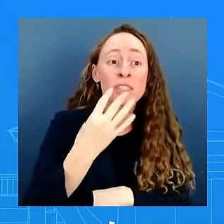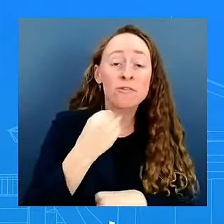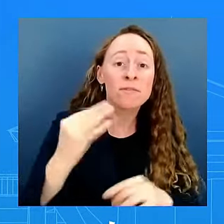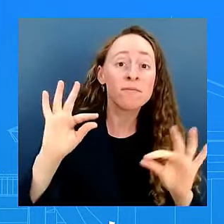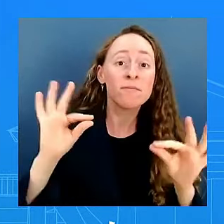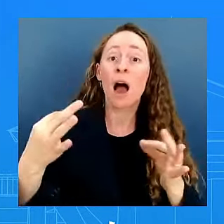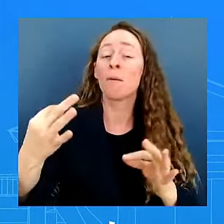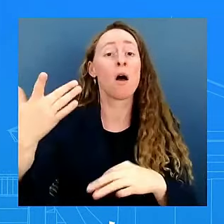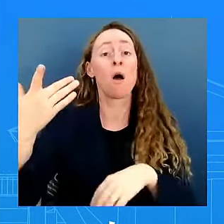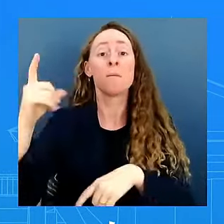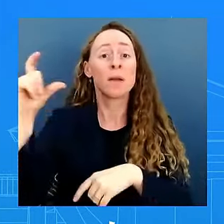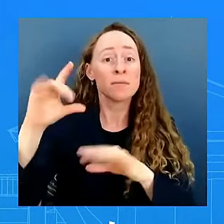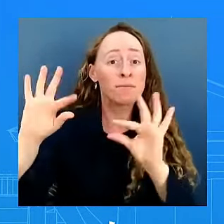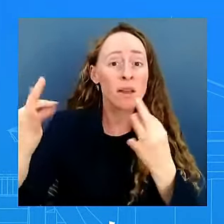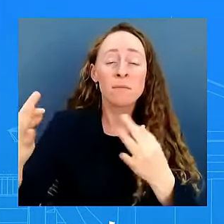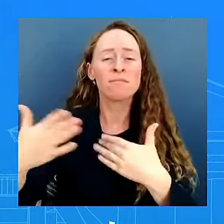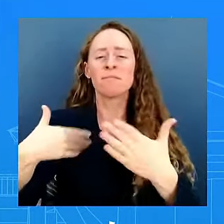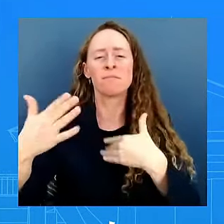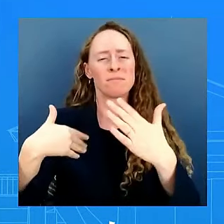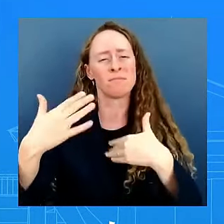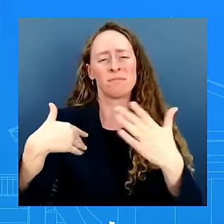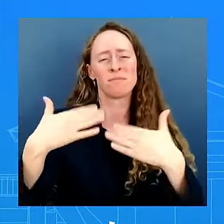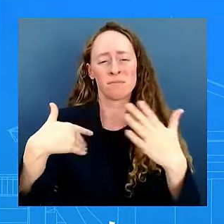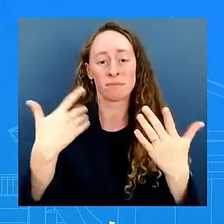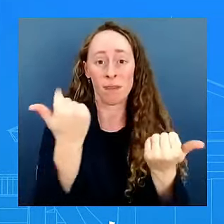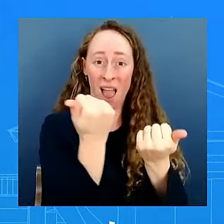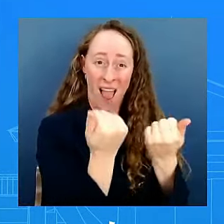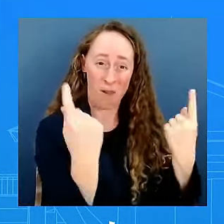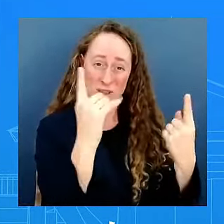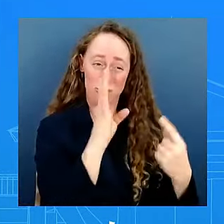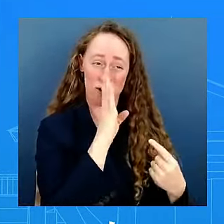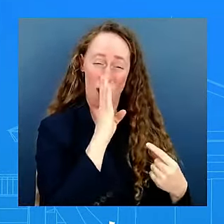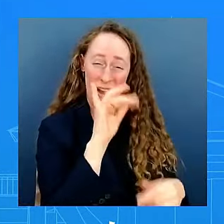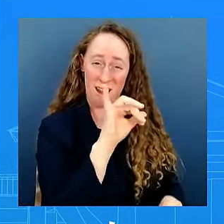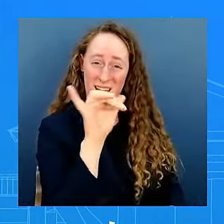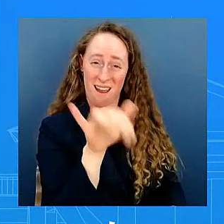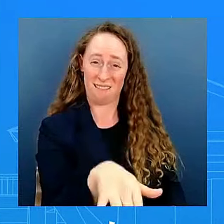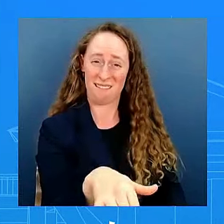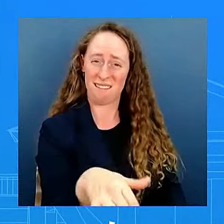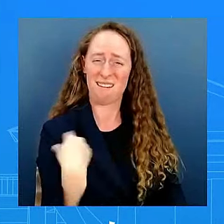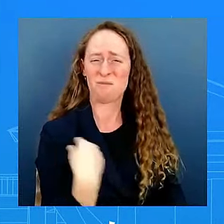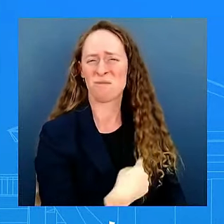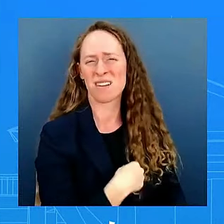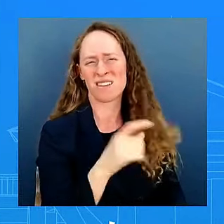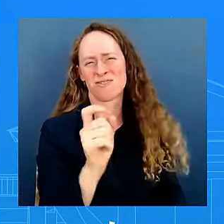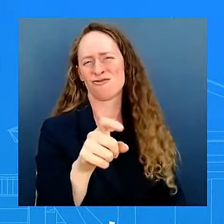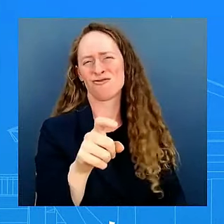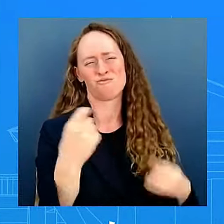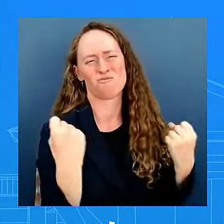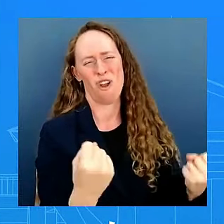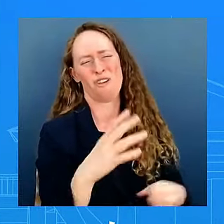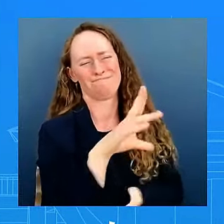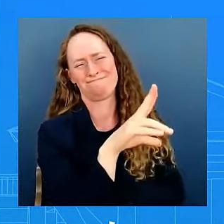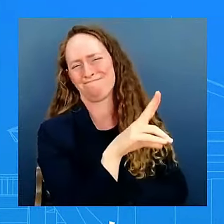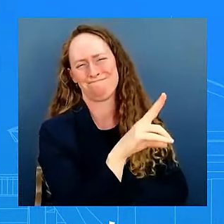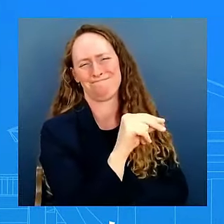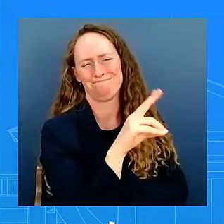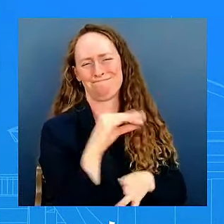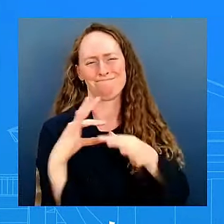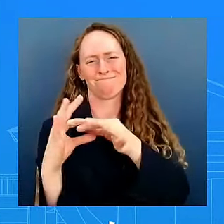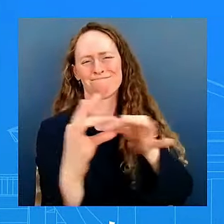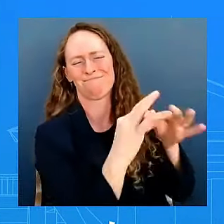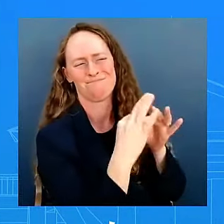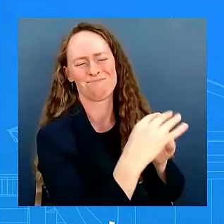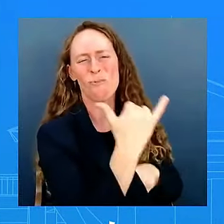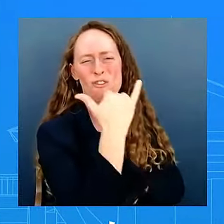hear that type of hateful rhetoric we should come together and have each other's backs and call it out because it's not okay